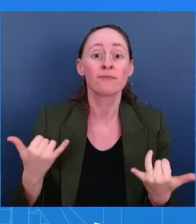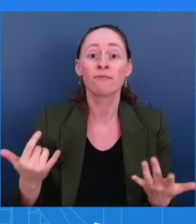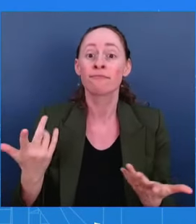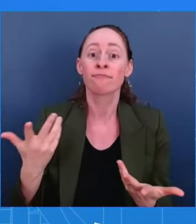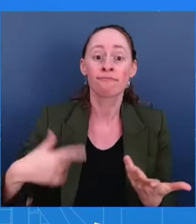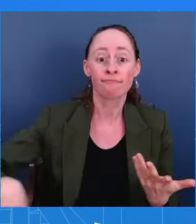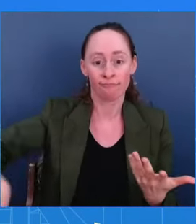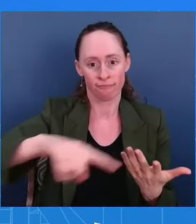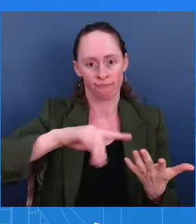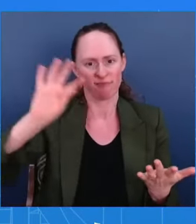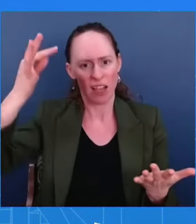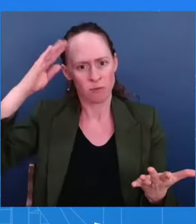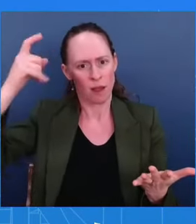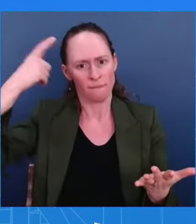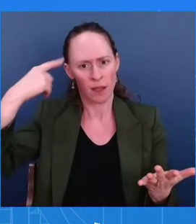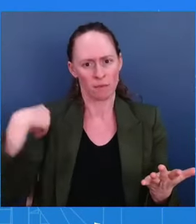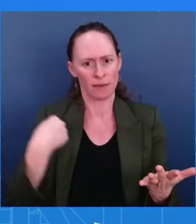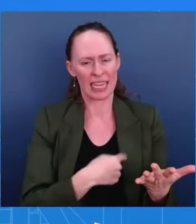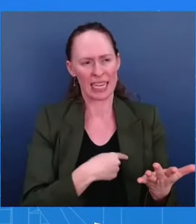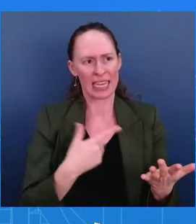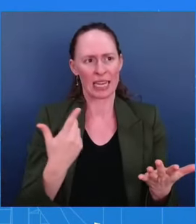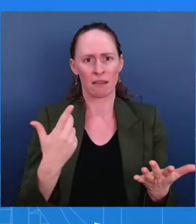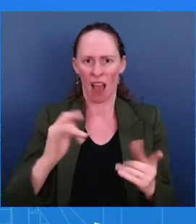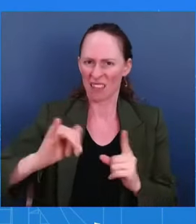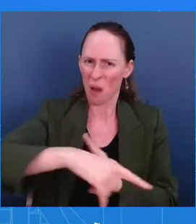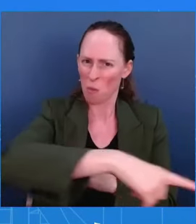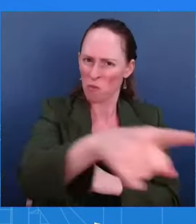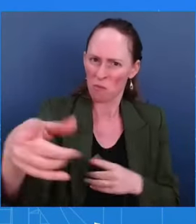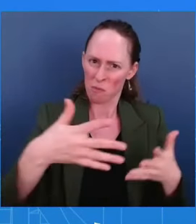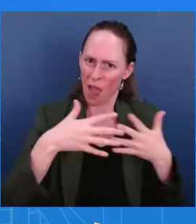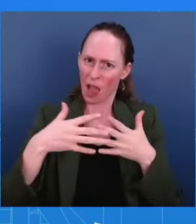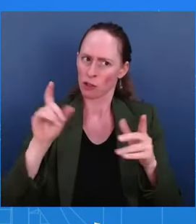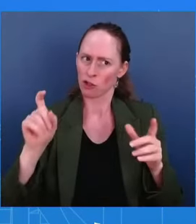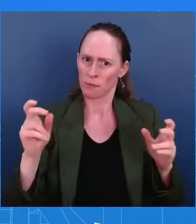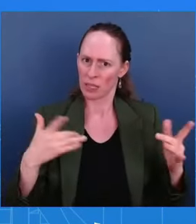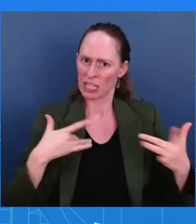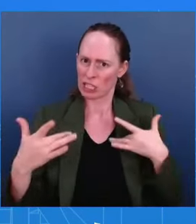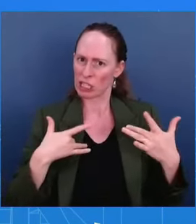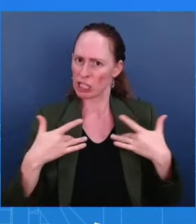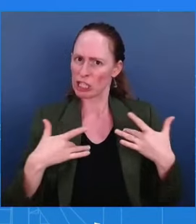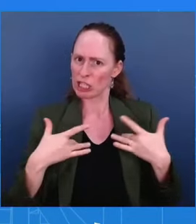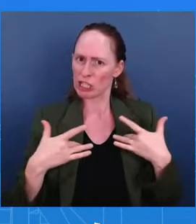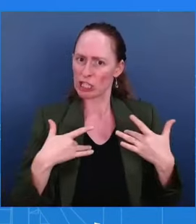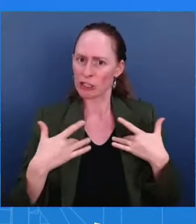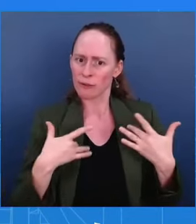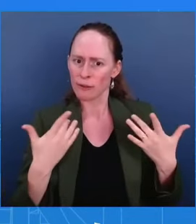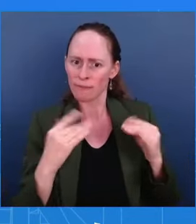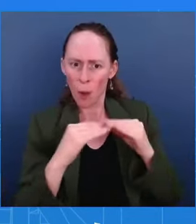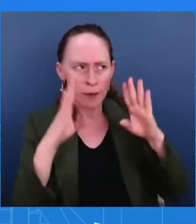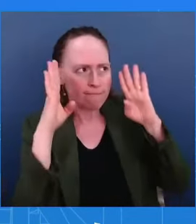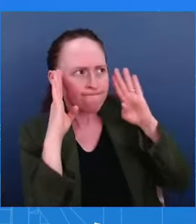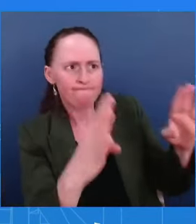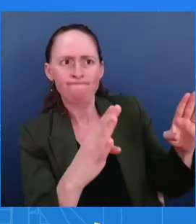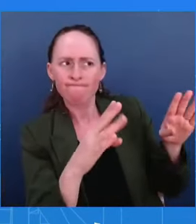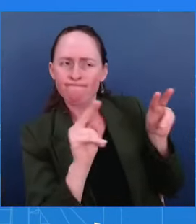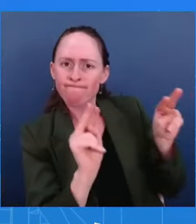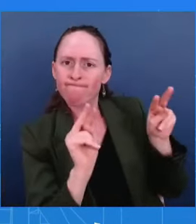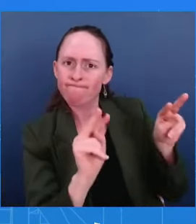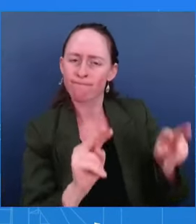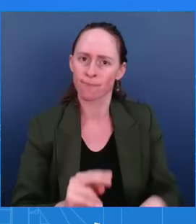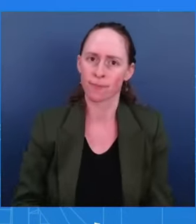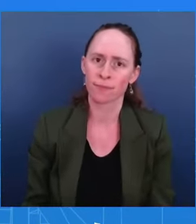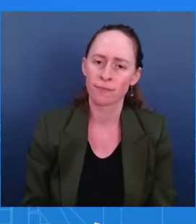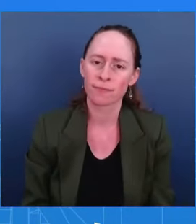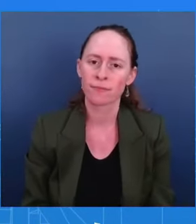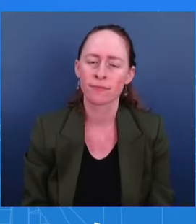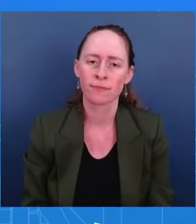hand in pushing back on the influence attempts by Russia. And then Israel, we asked Karim, not me, I wasn't here